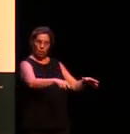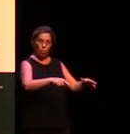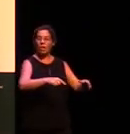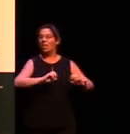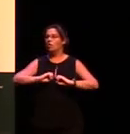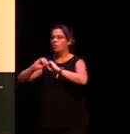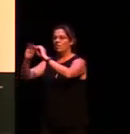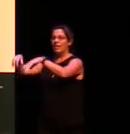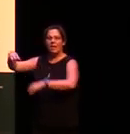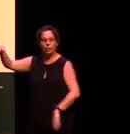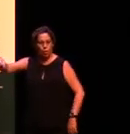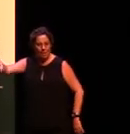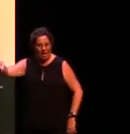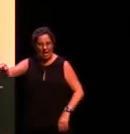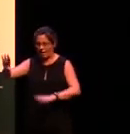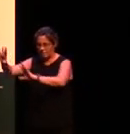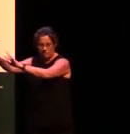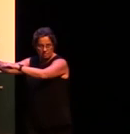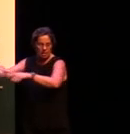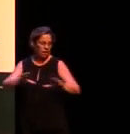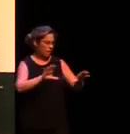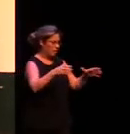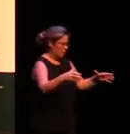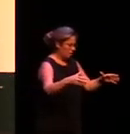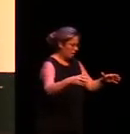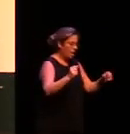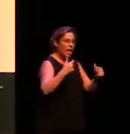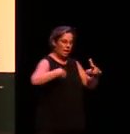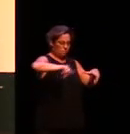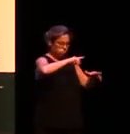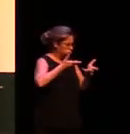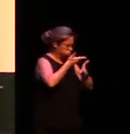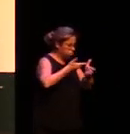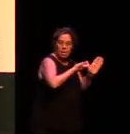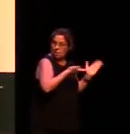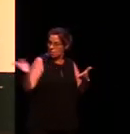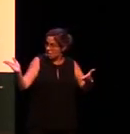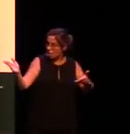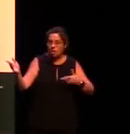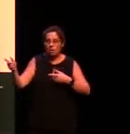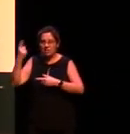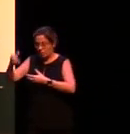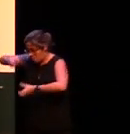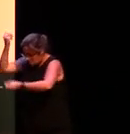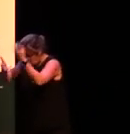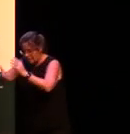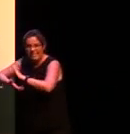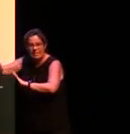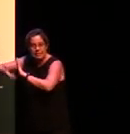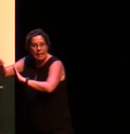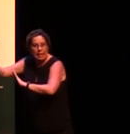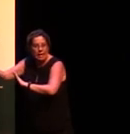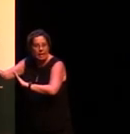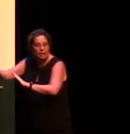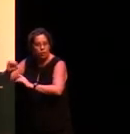bags over there and then you all turn around and notice that someone's going through your bags stealing things from you in